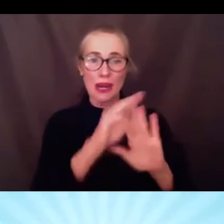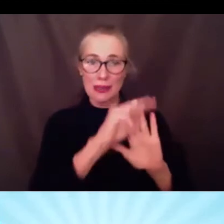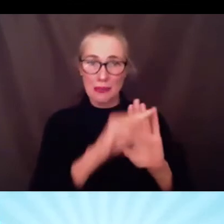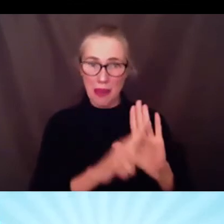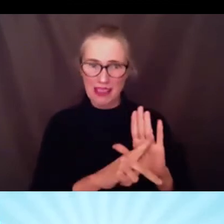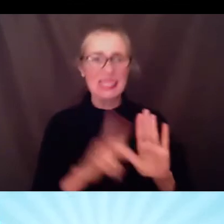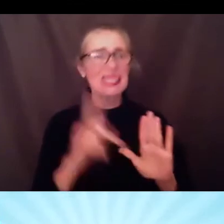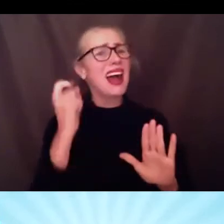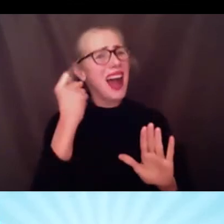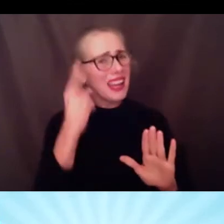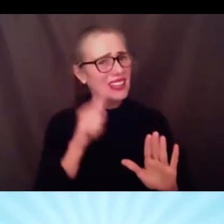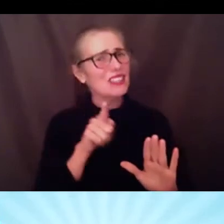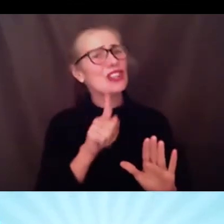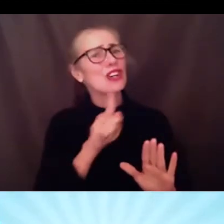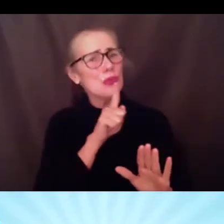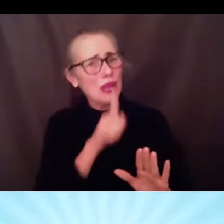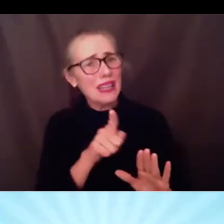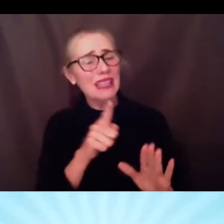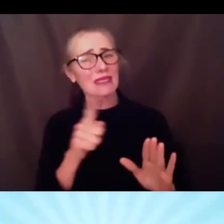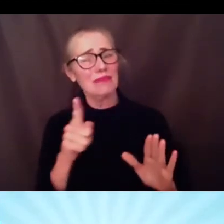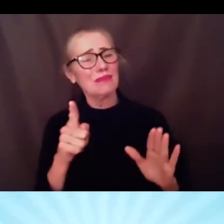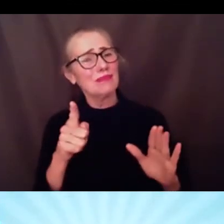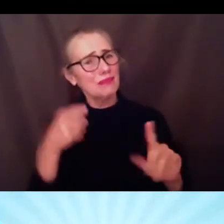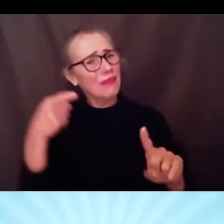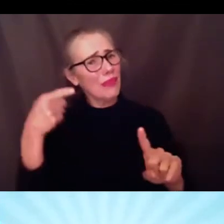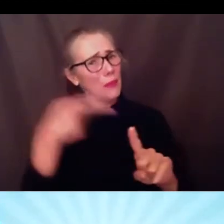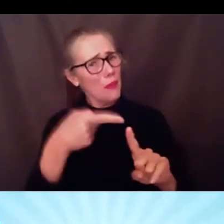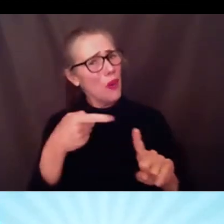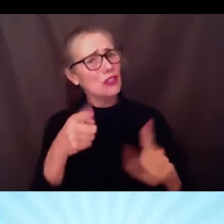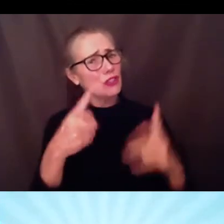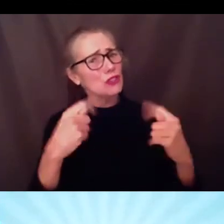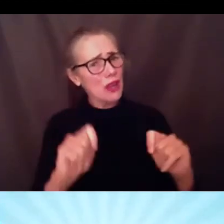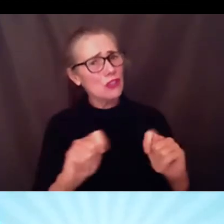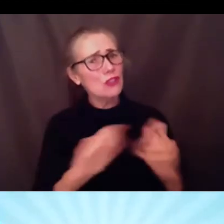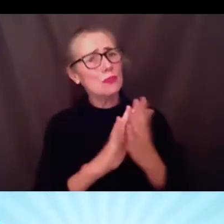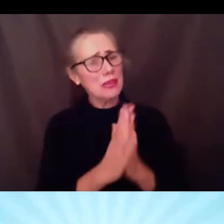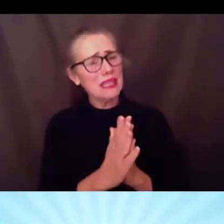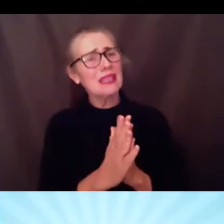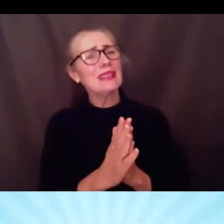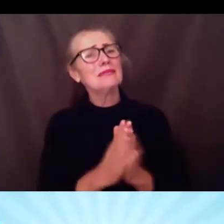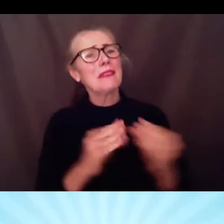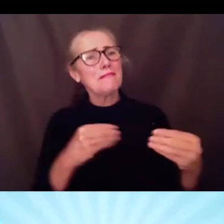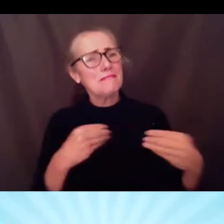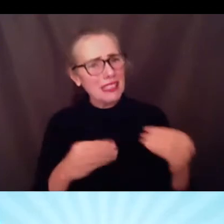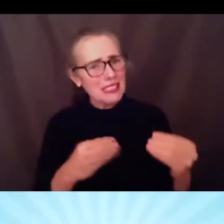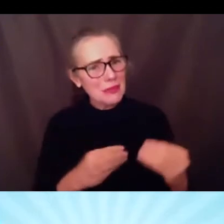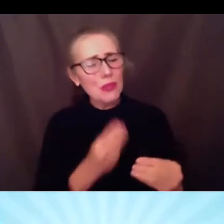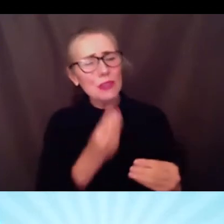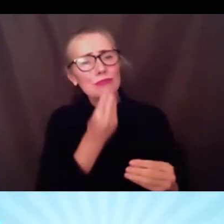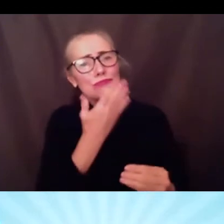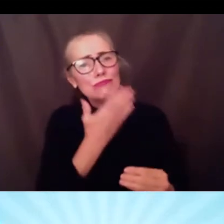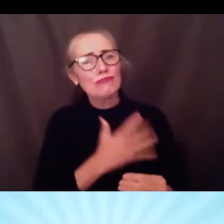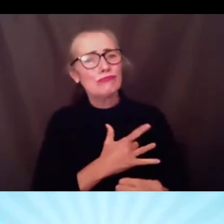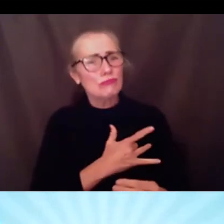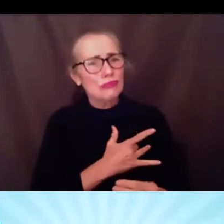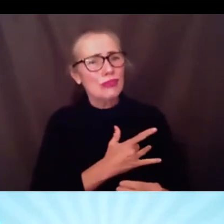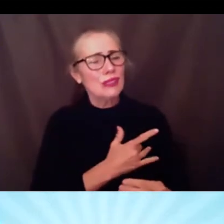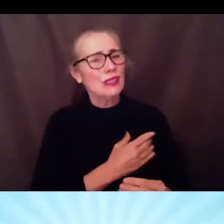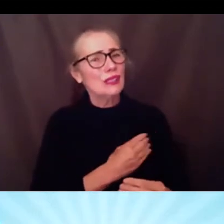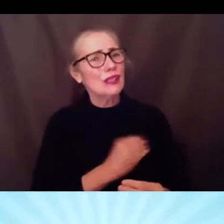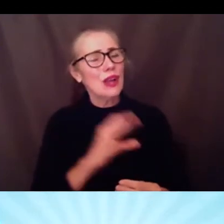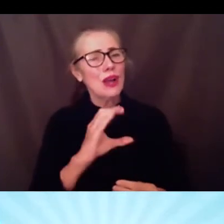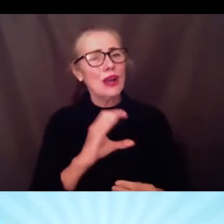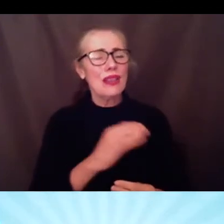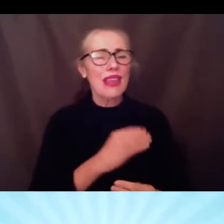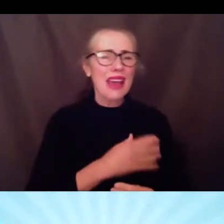compassion and i thank you for that and i hear three things i hear three things and i thank